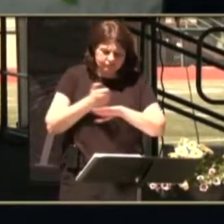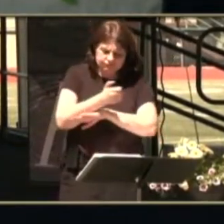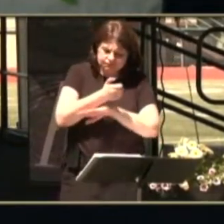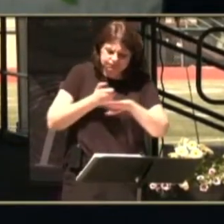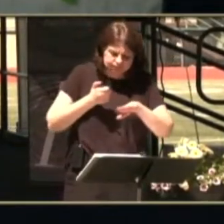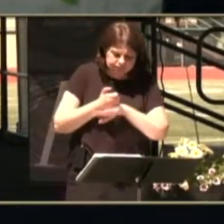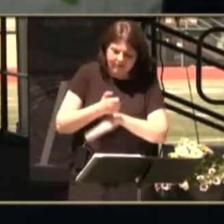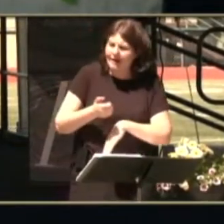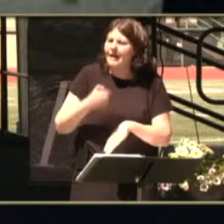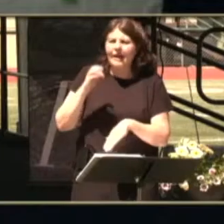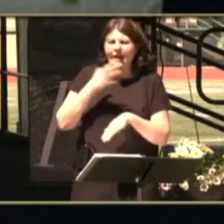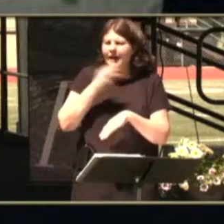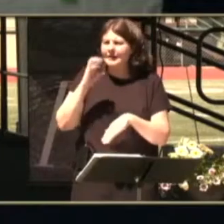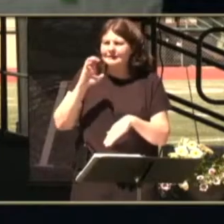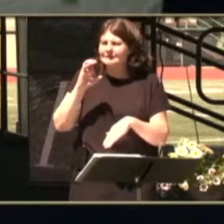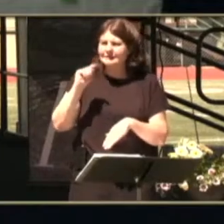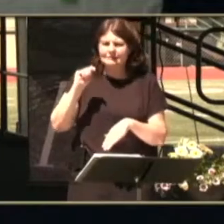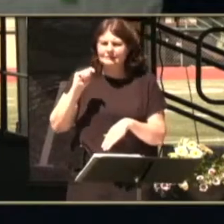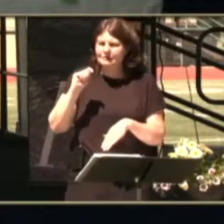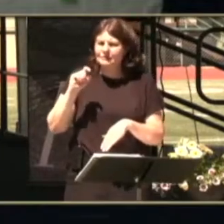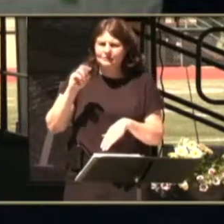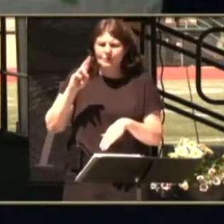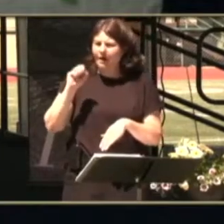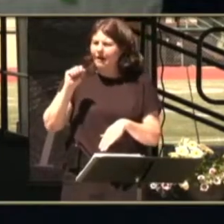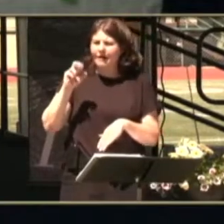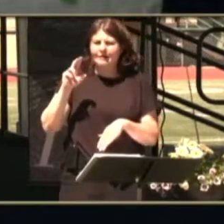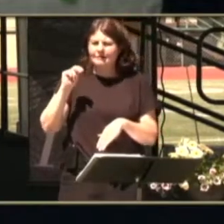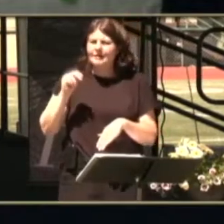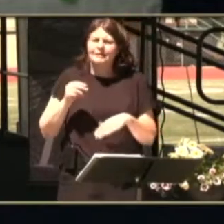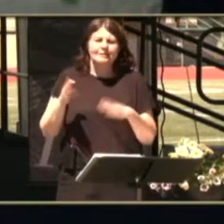in the community. Now let's get this ceremony started.